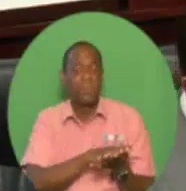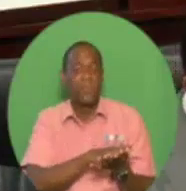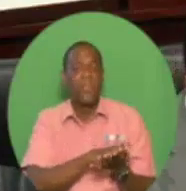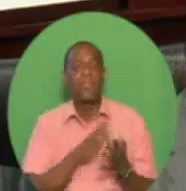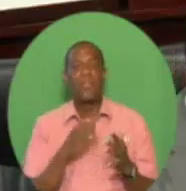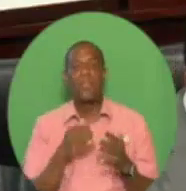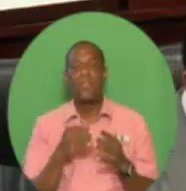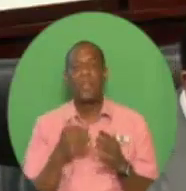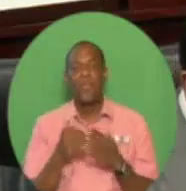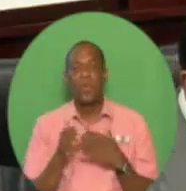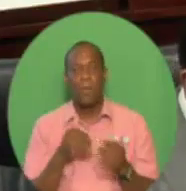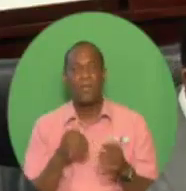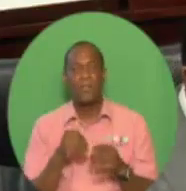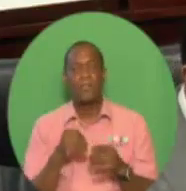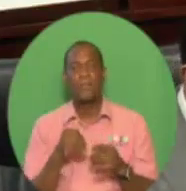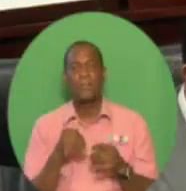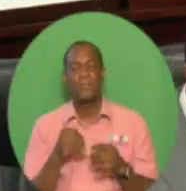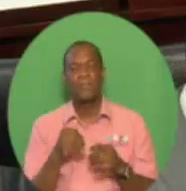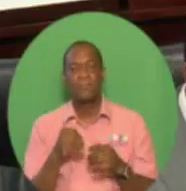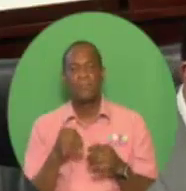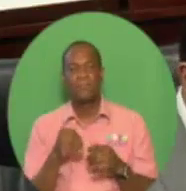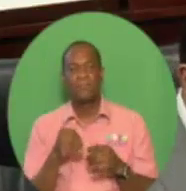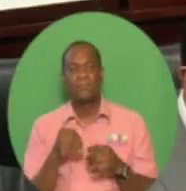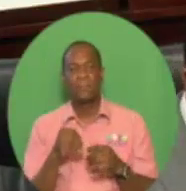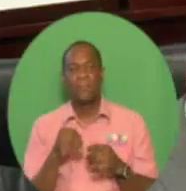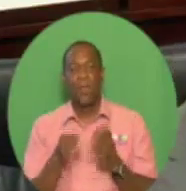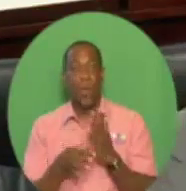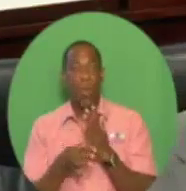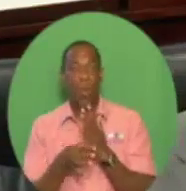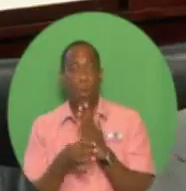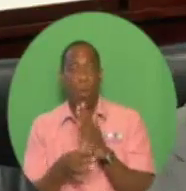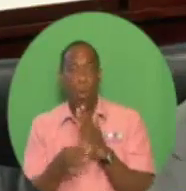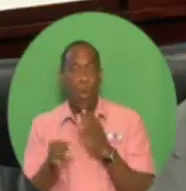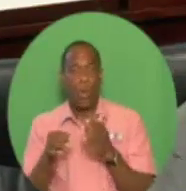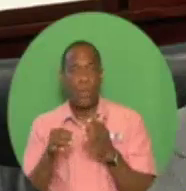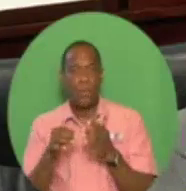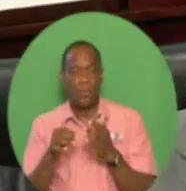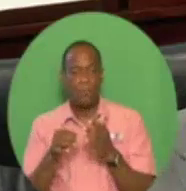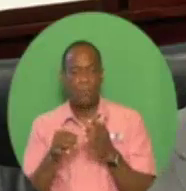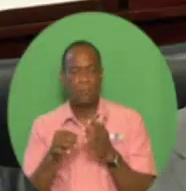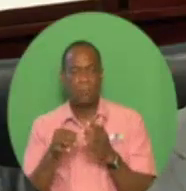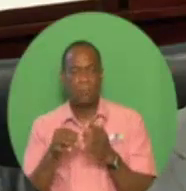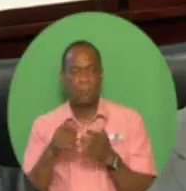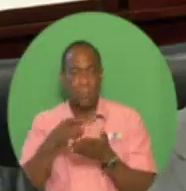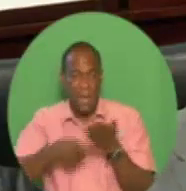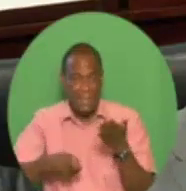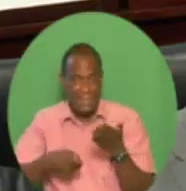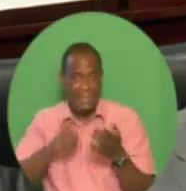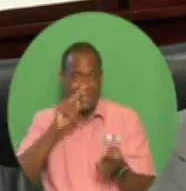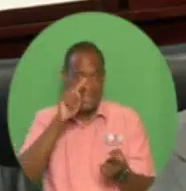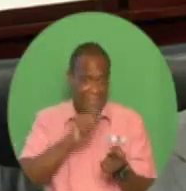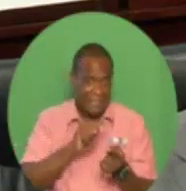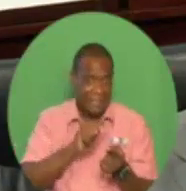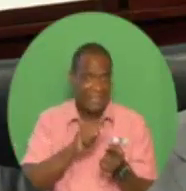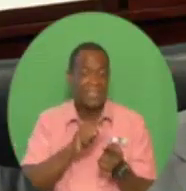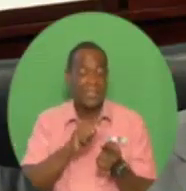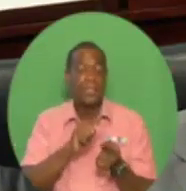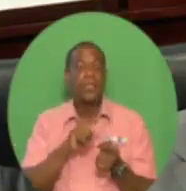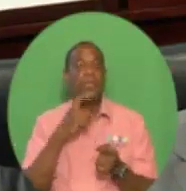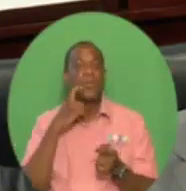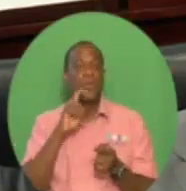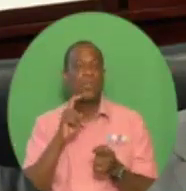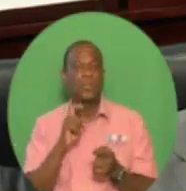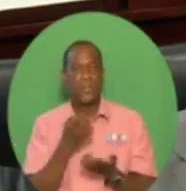prices, and sound and stable macroeconomic conditions, the economy has returned to positive growth in 2018